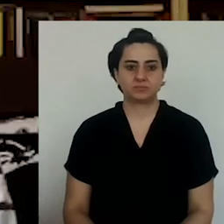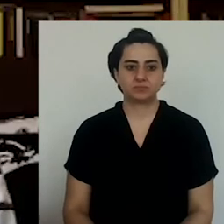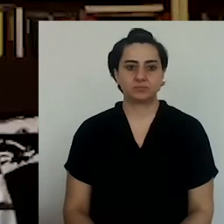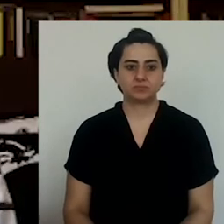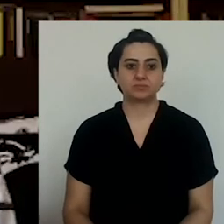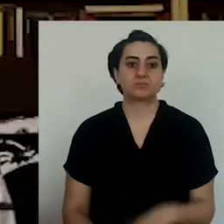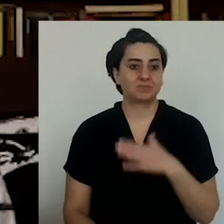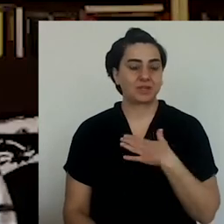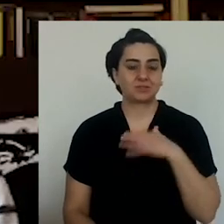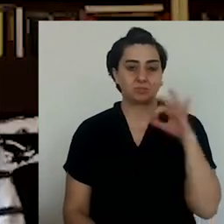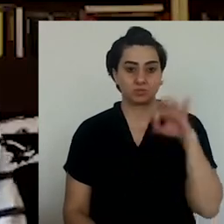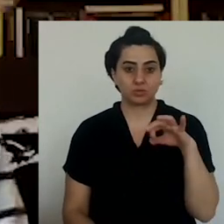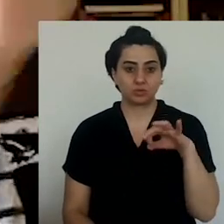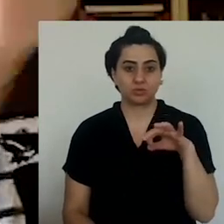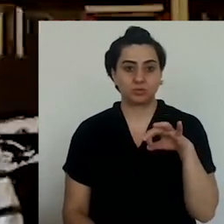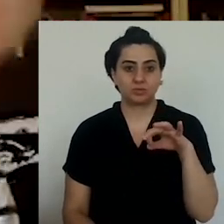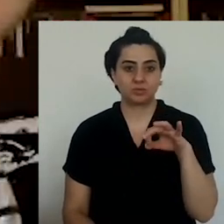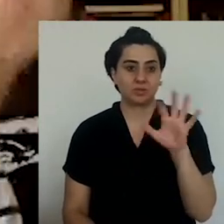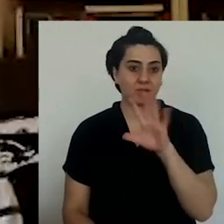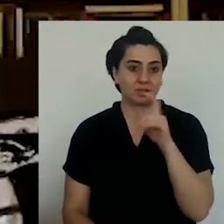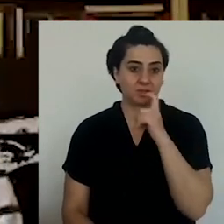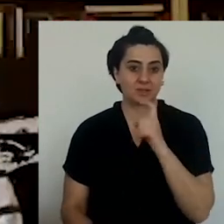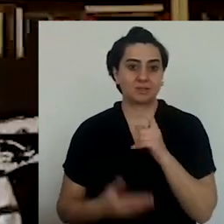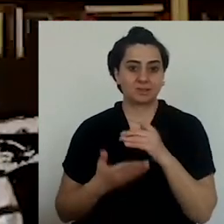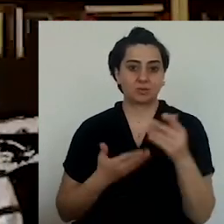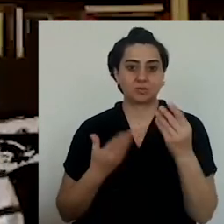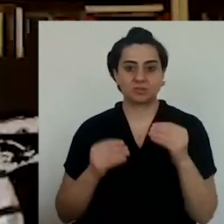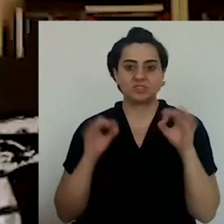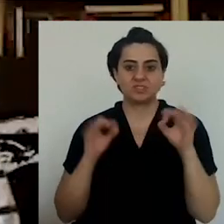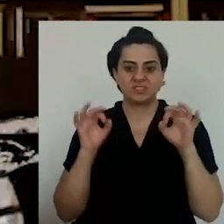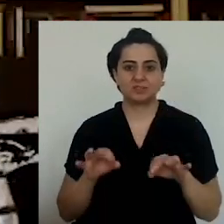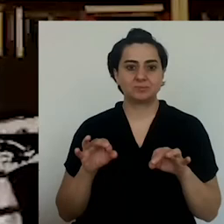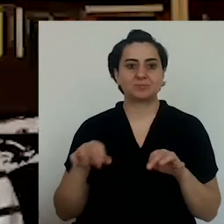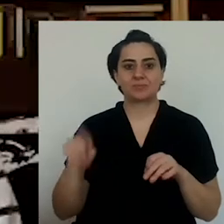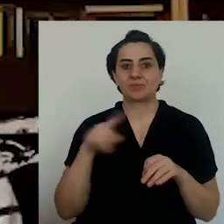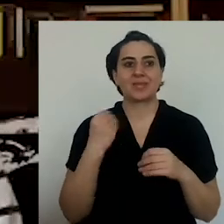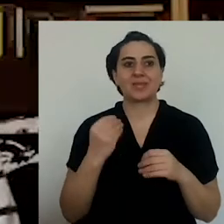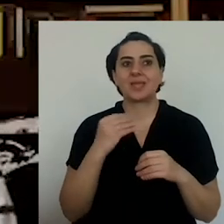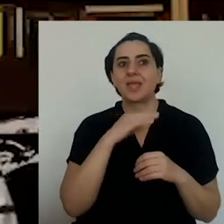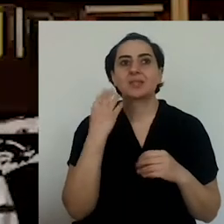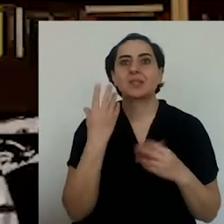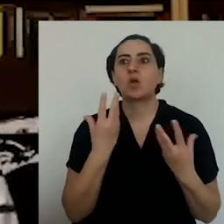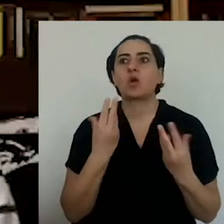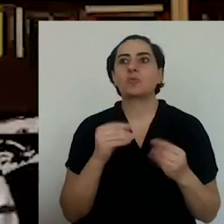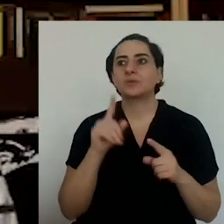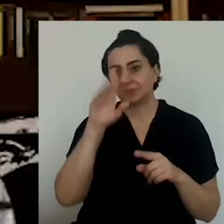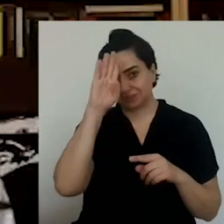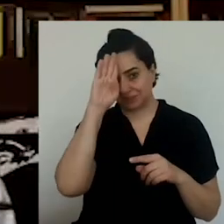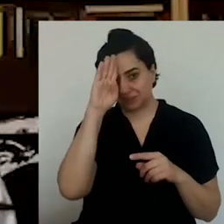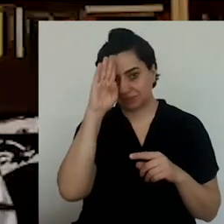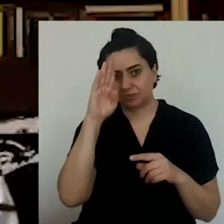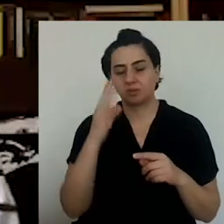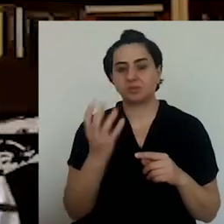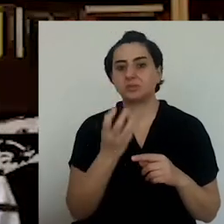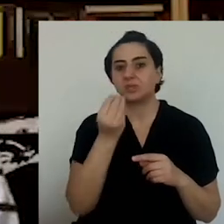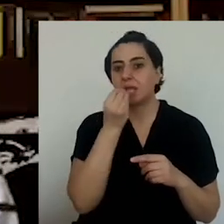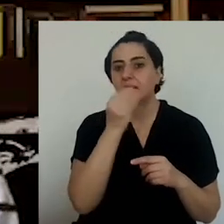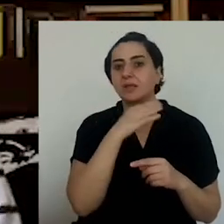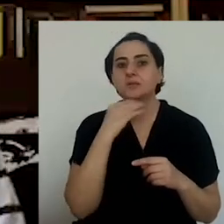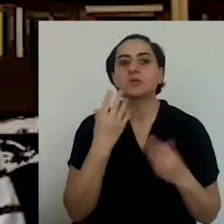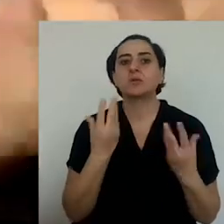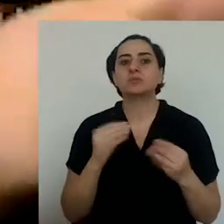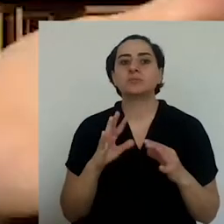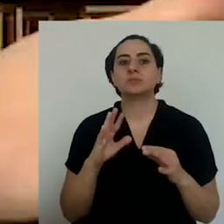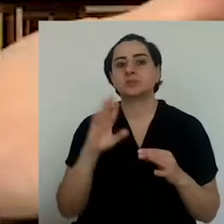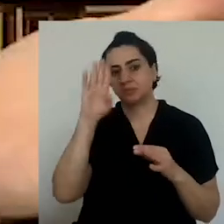going to fill up with the smells of lahmacun and kebab. And didn't want that. But at the moment, for example, it is